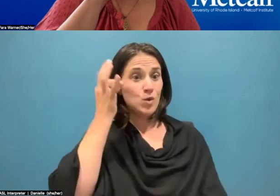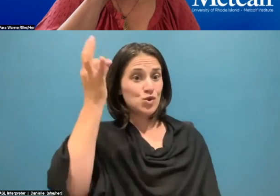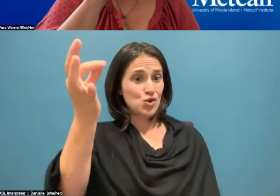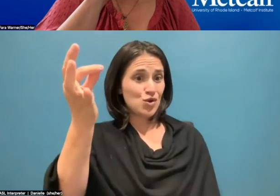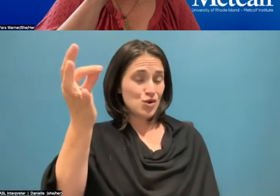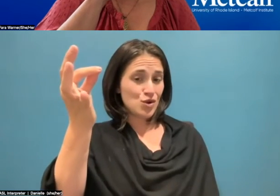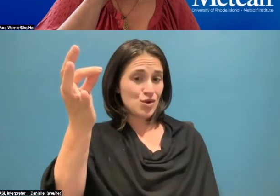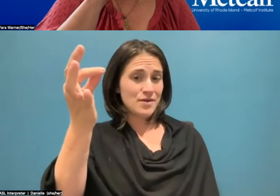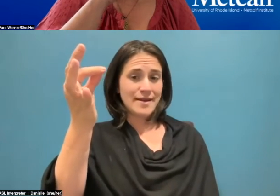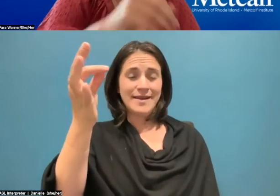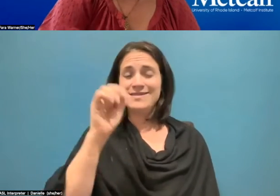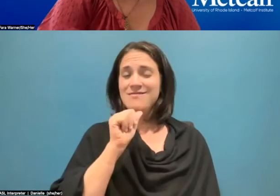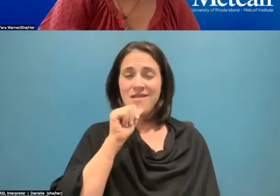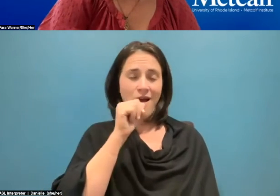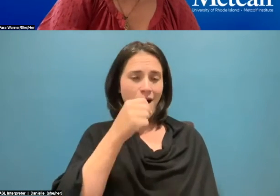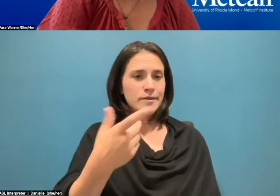jobs as journalists, essentially.